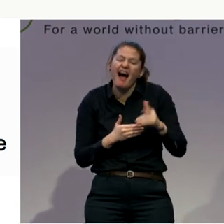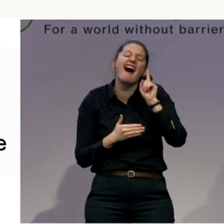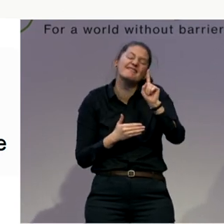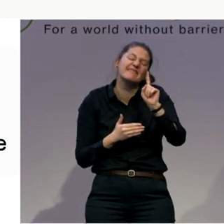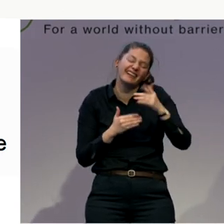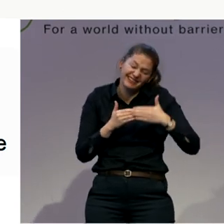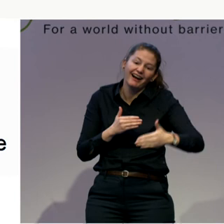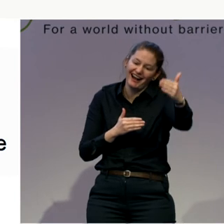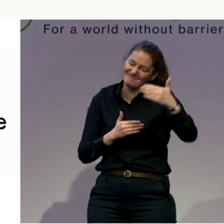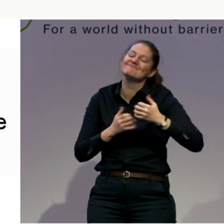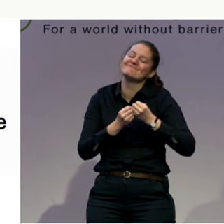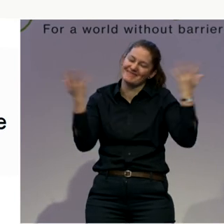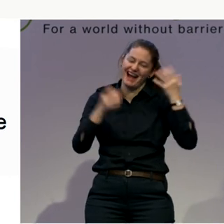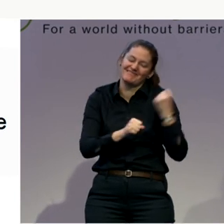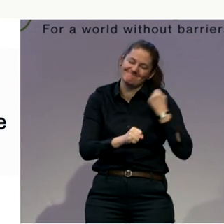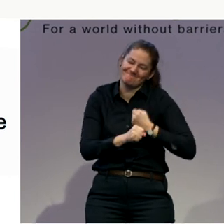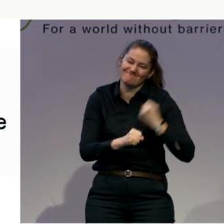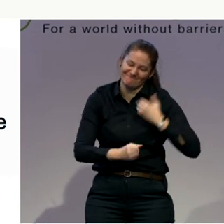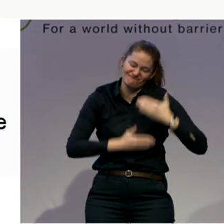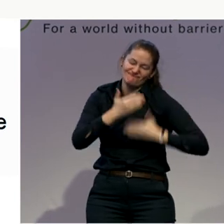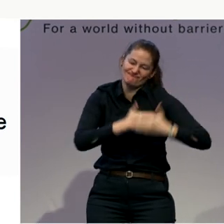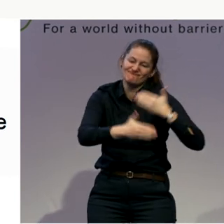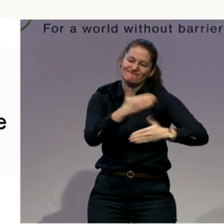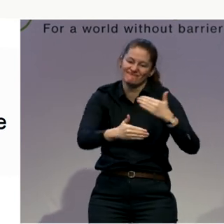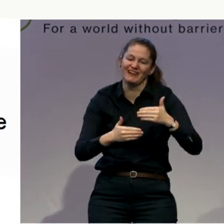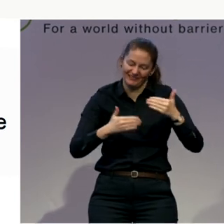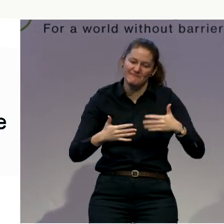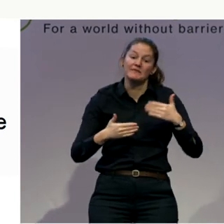Let us move forward together. Thank you very much.